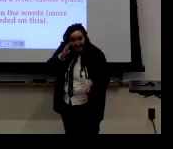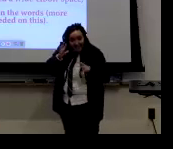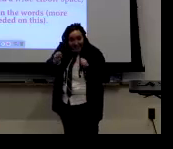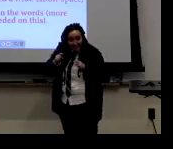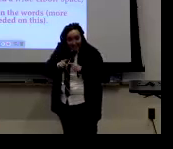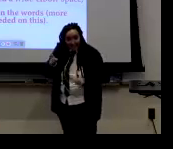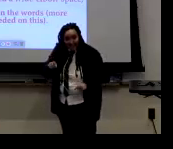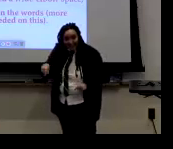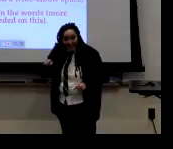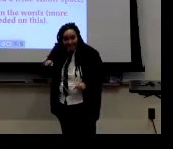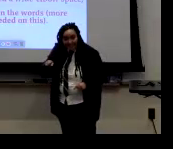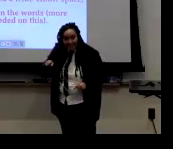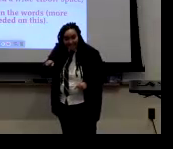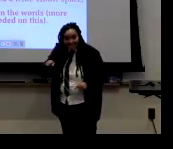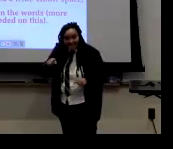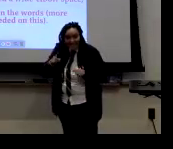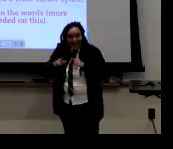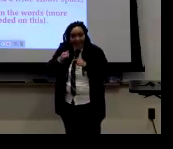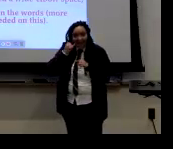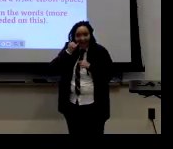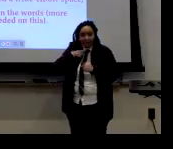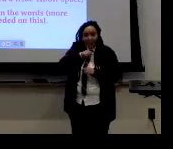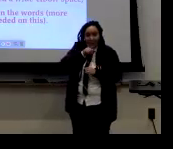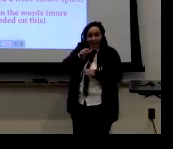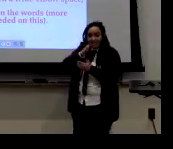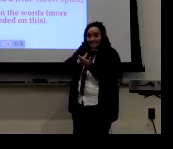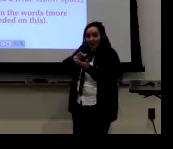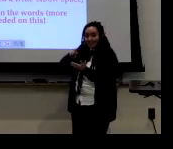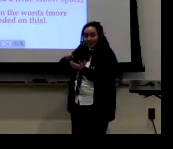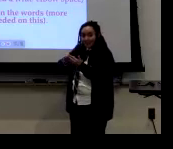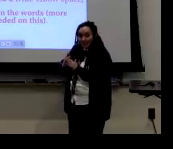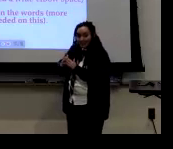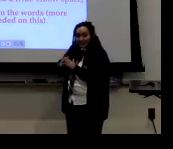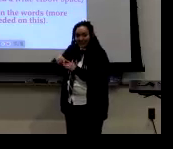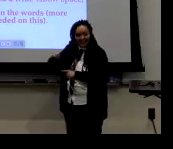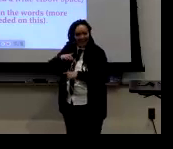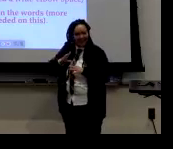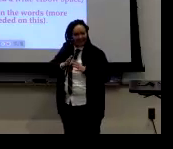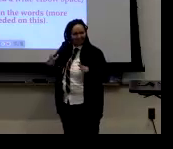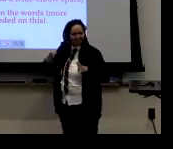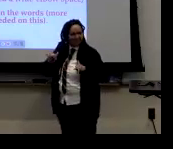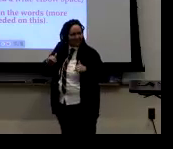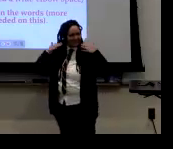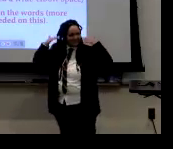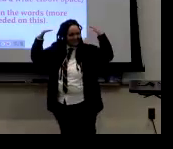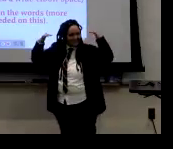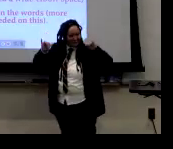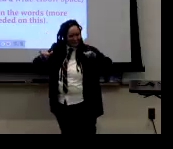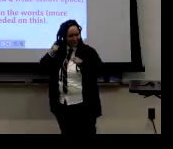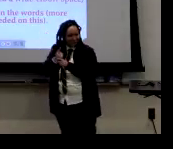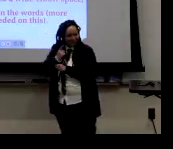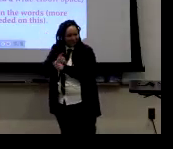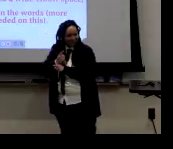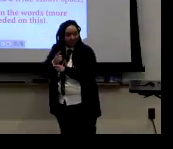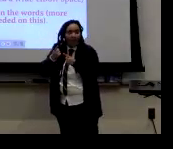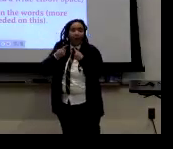So is that, you know, loud to them though, the people using it? Um, and that's just part of their culture, part of their community.